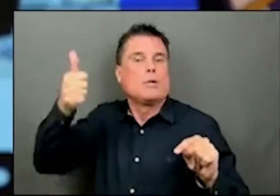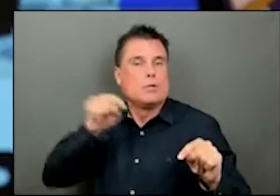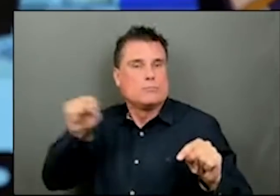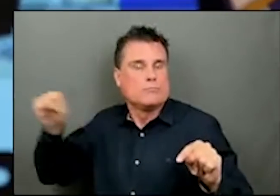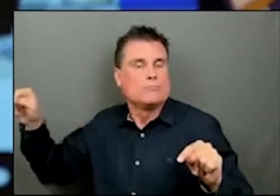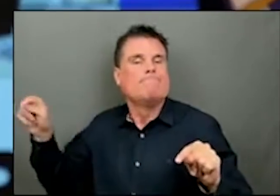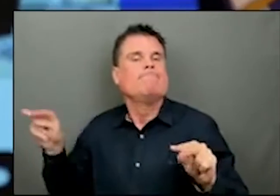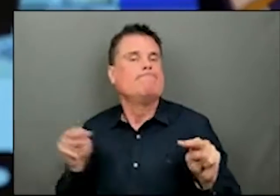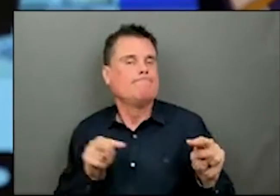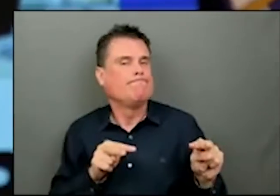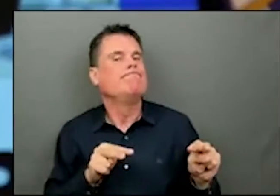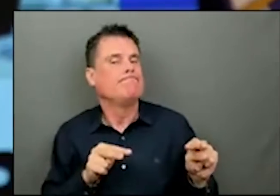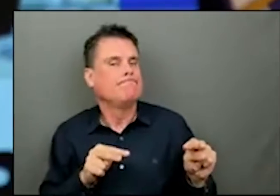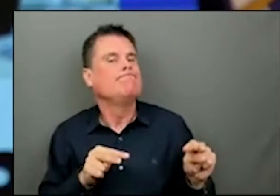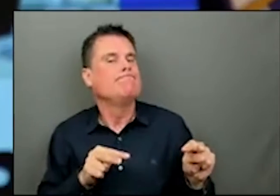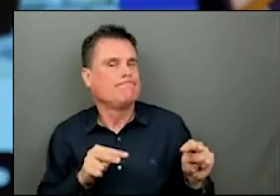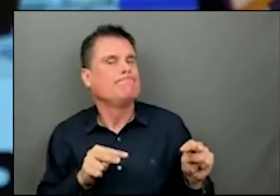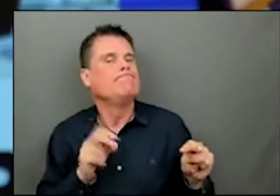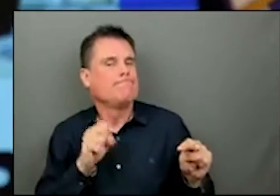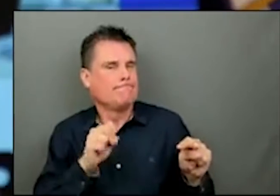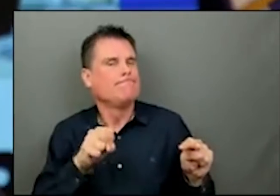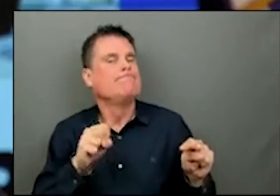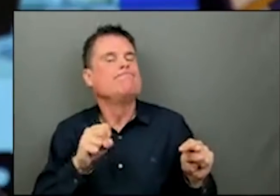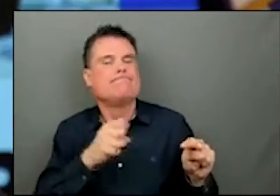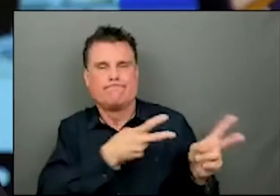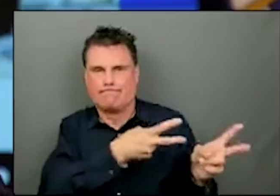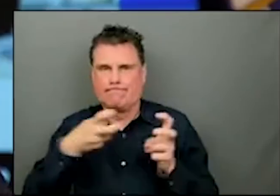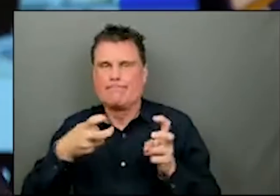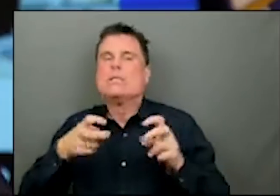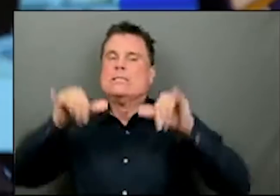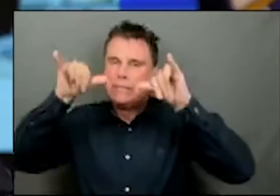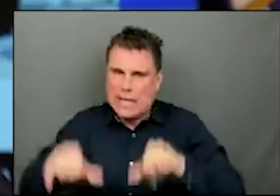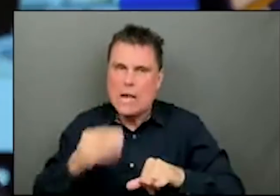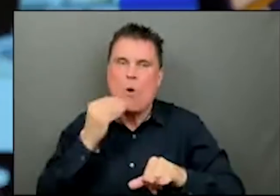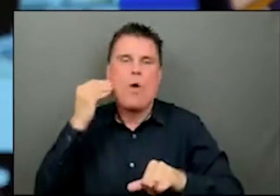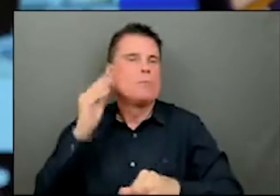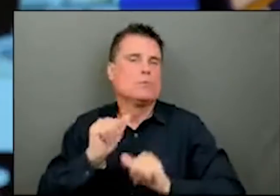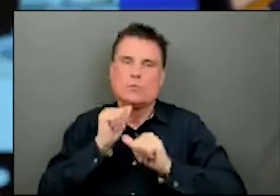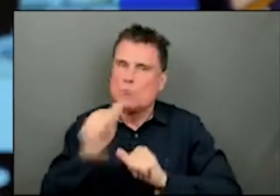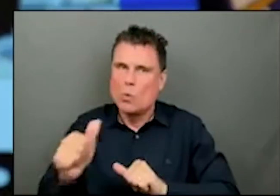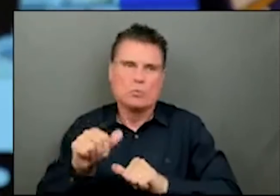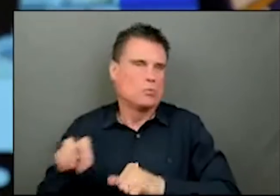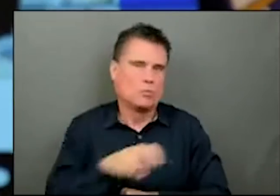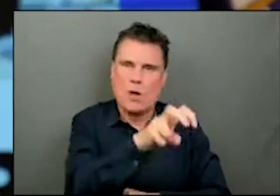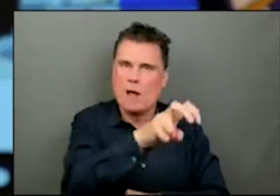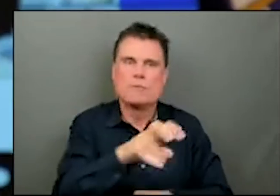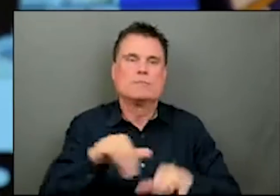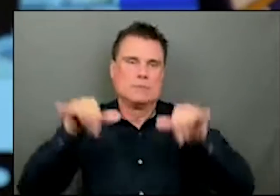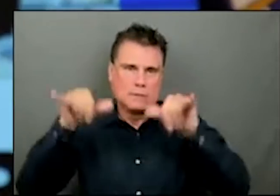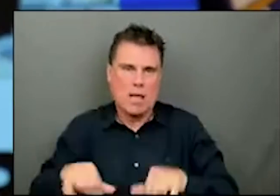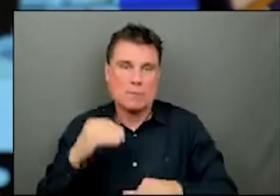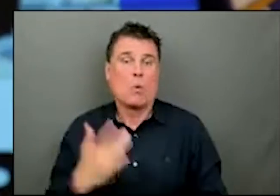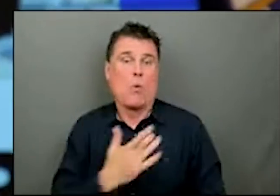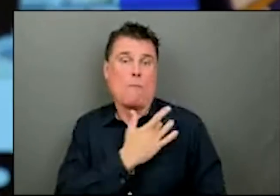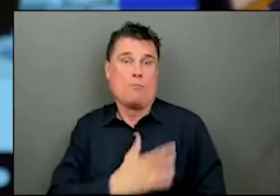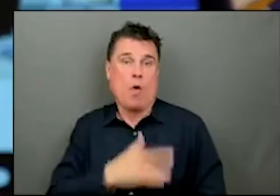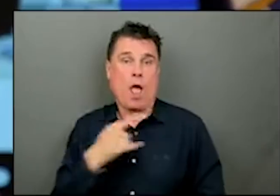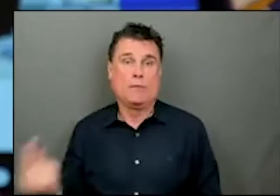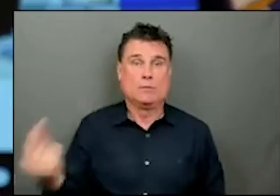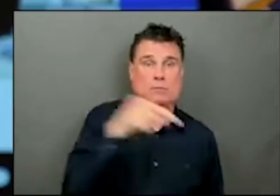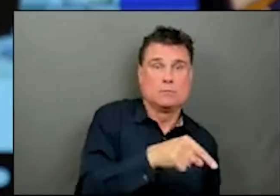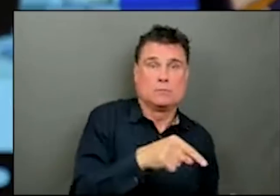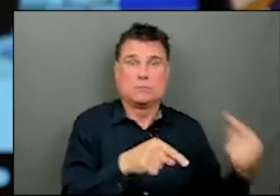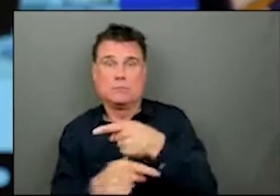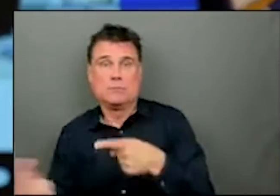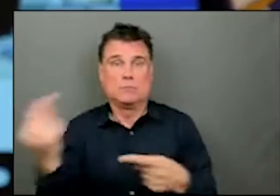their citizens to stay home, they're directing them to do so. So with respect to inter-provincial travel, these are challenges, and